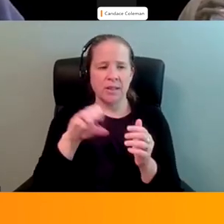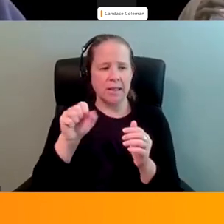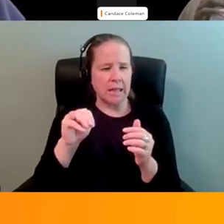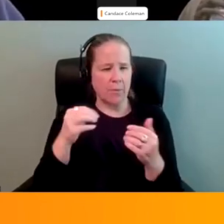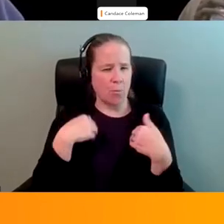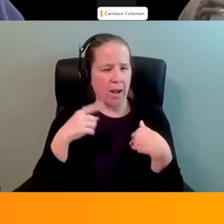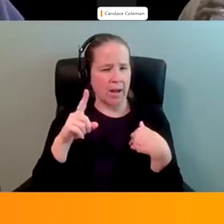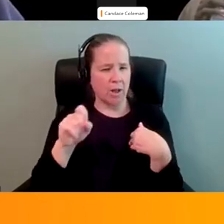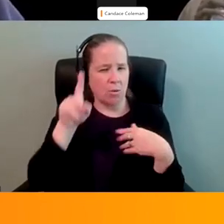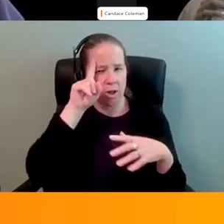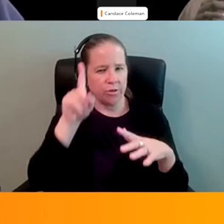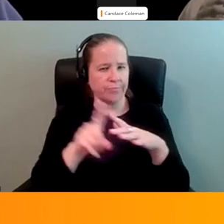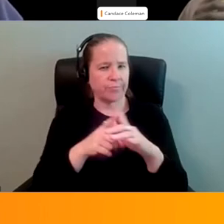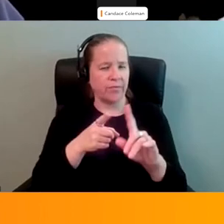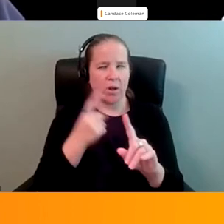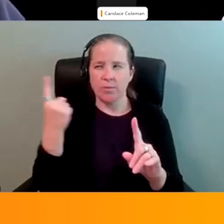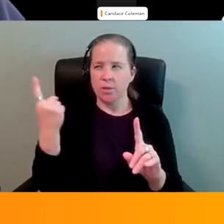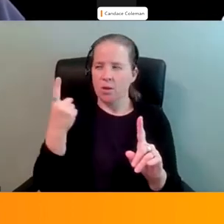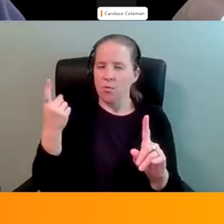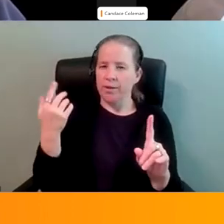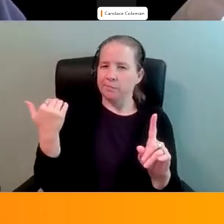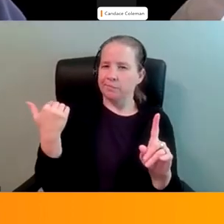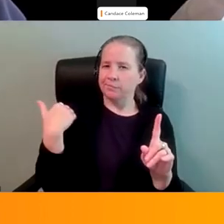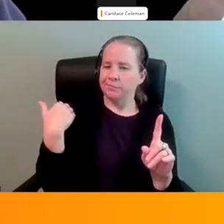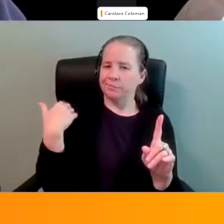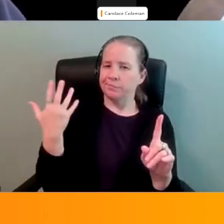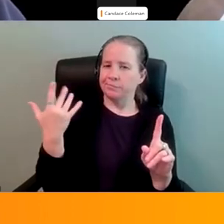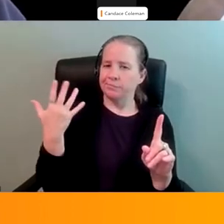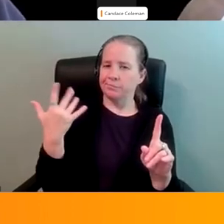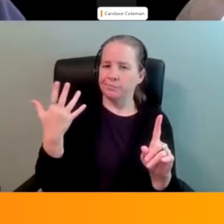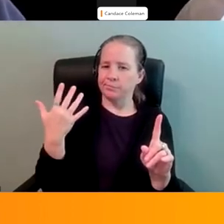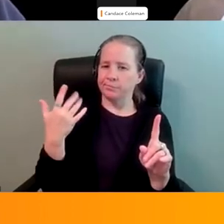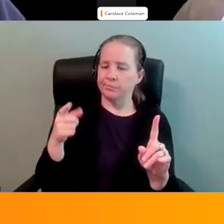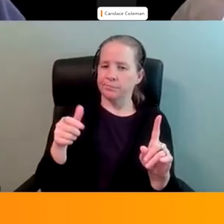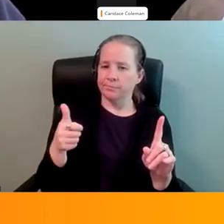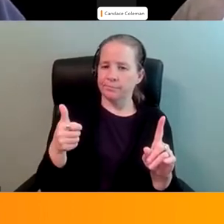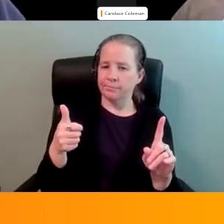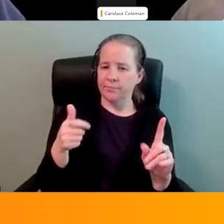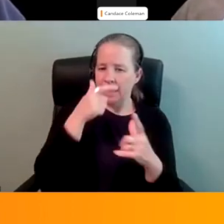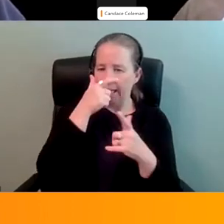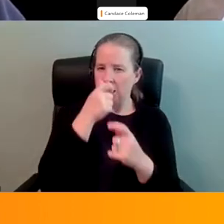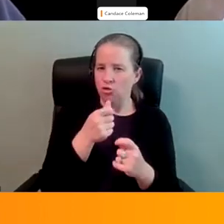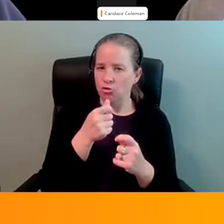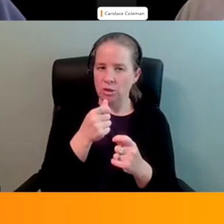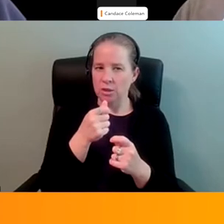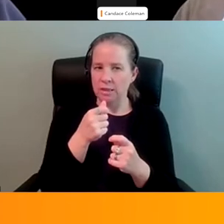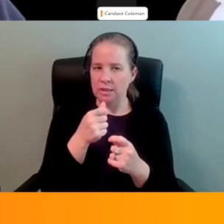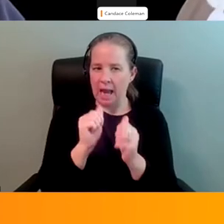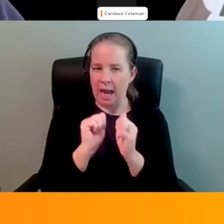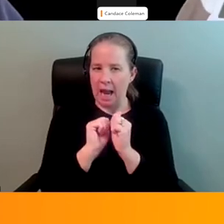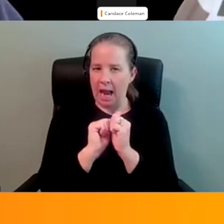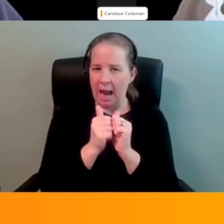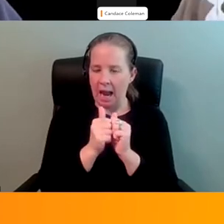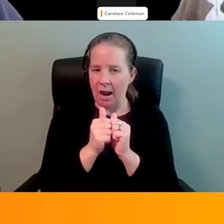come up earlier from somebody who was interested in sort of, I guess, how we get